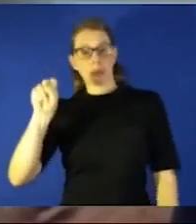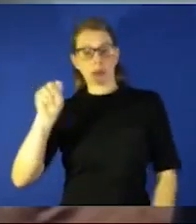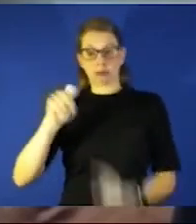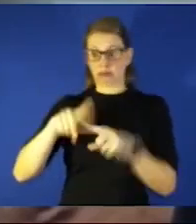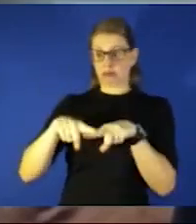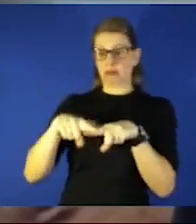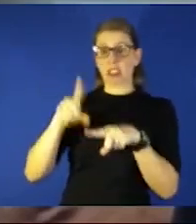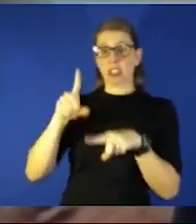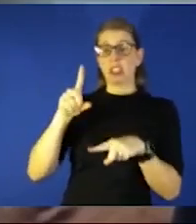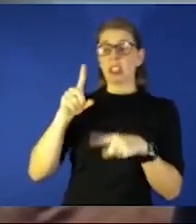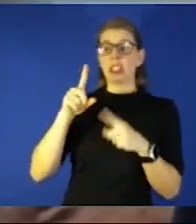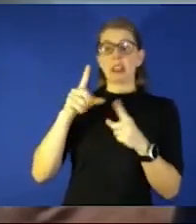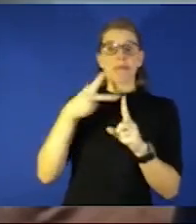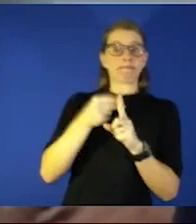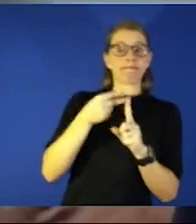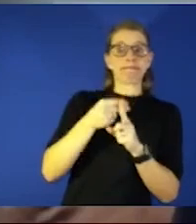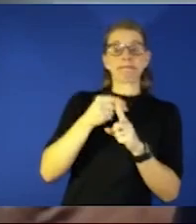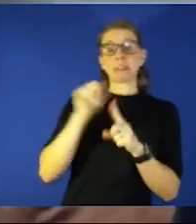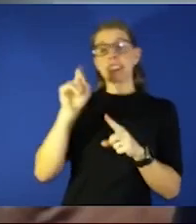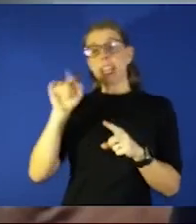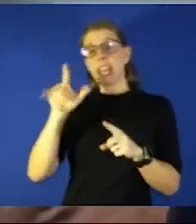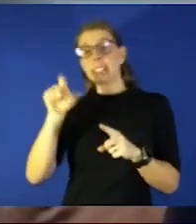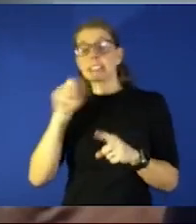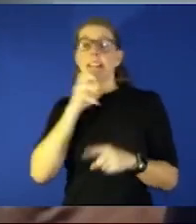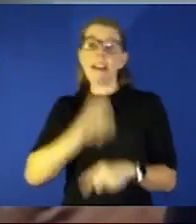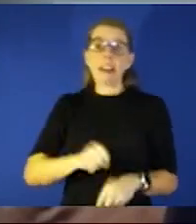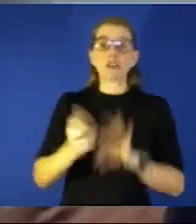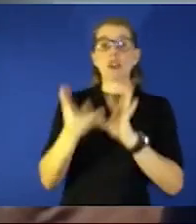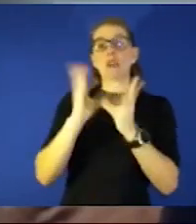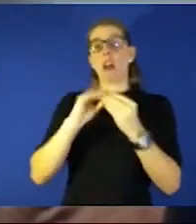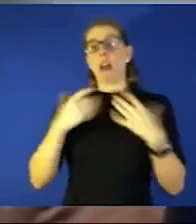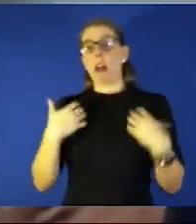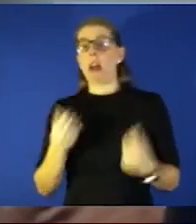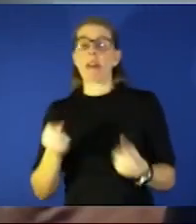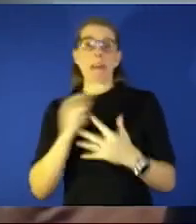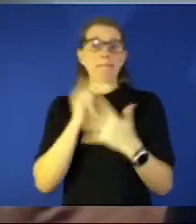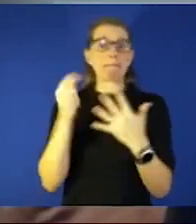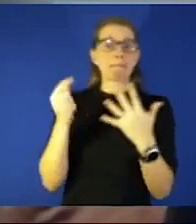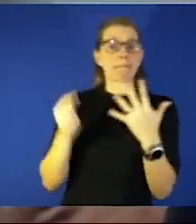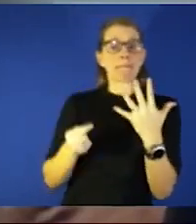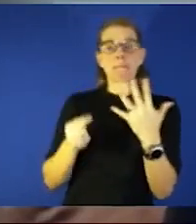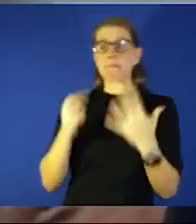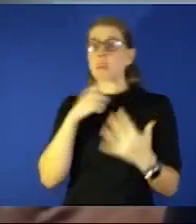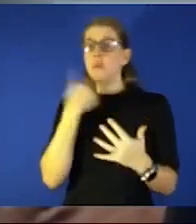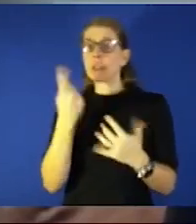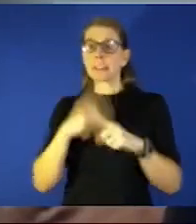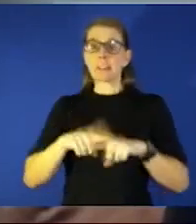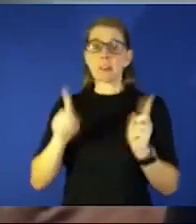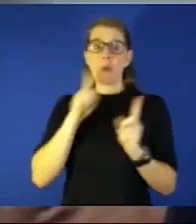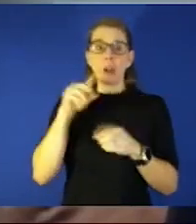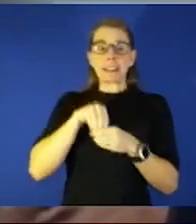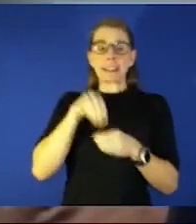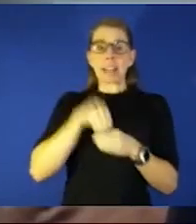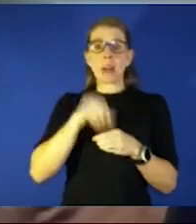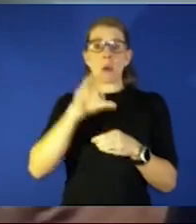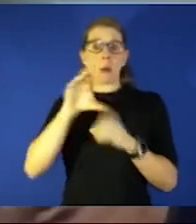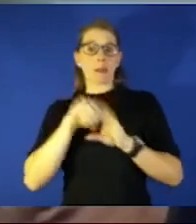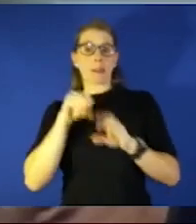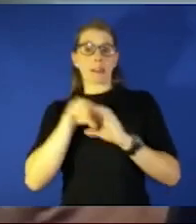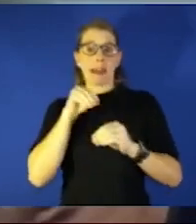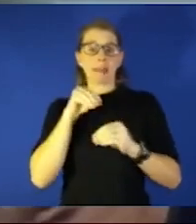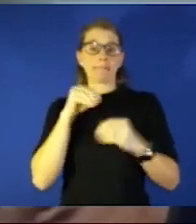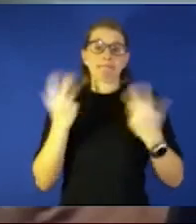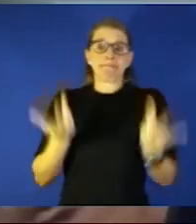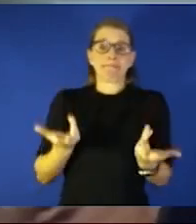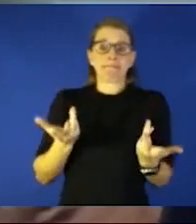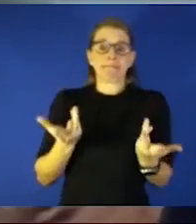status booster shots age overall health um are the risks different with indoor versus outdoor events so we'll start with that